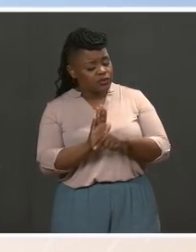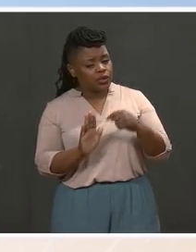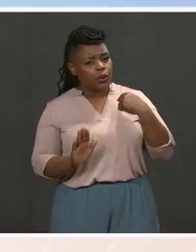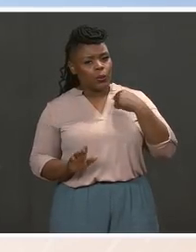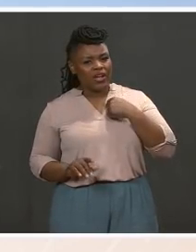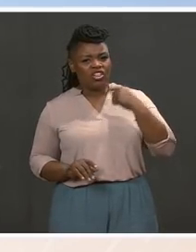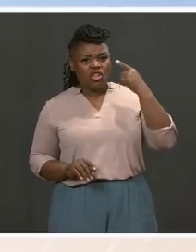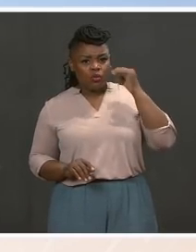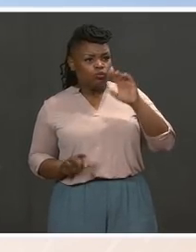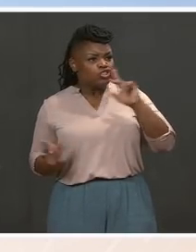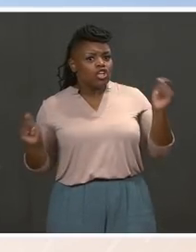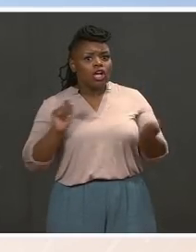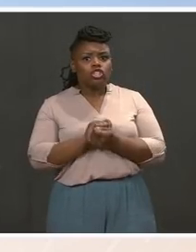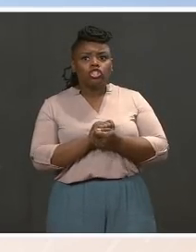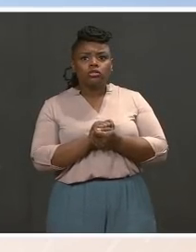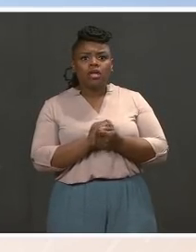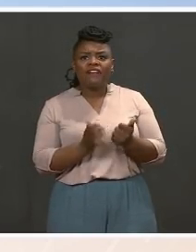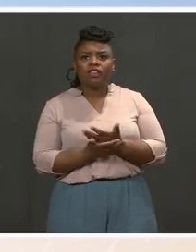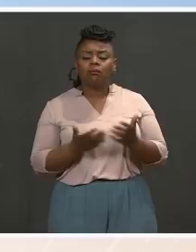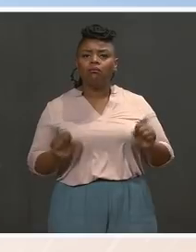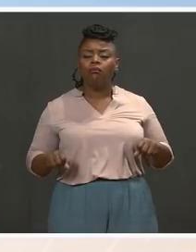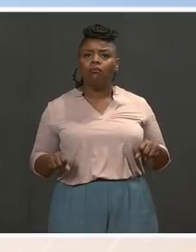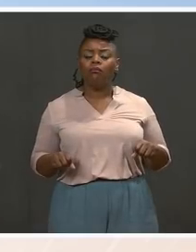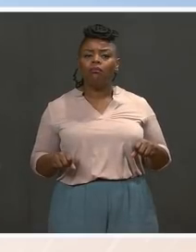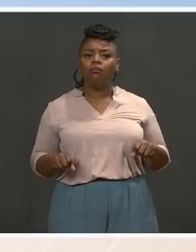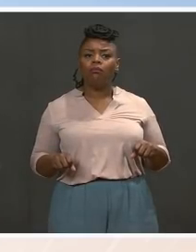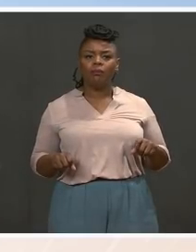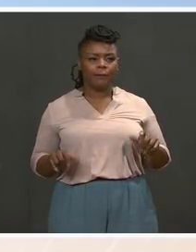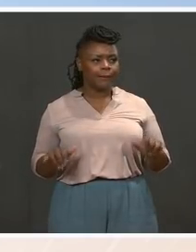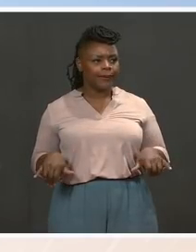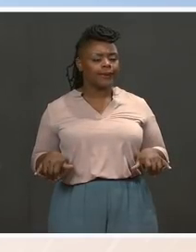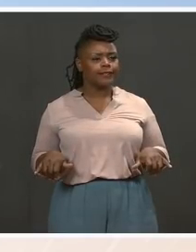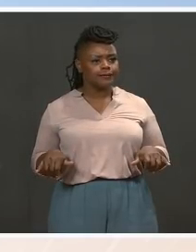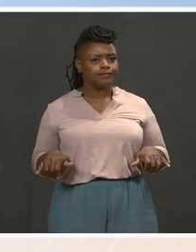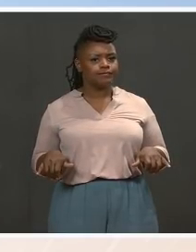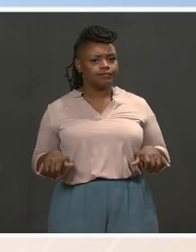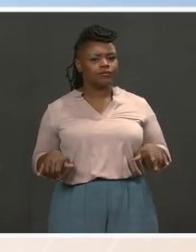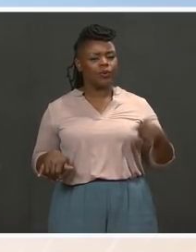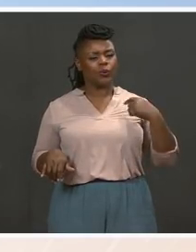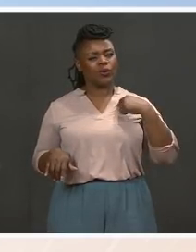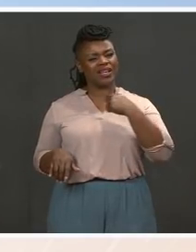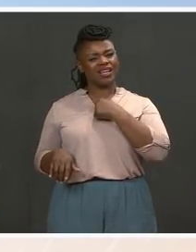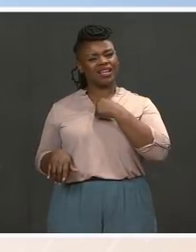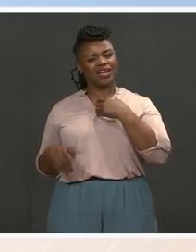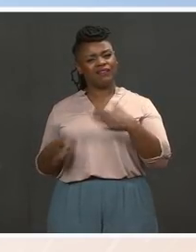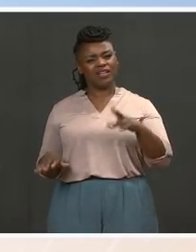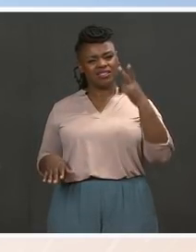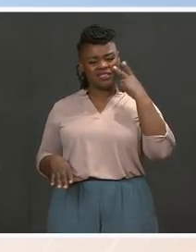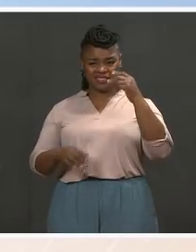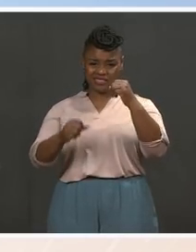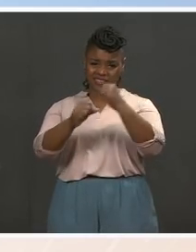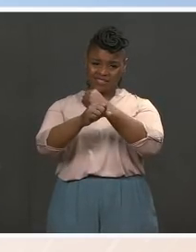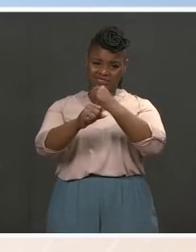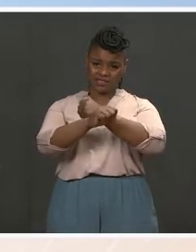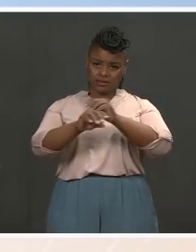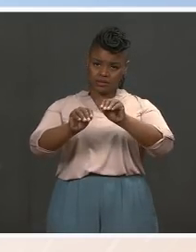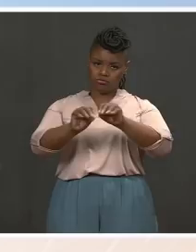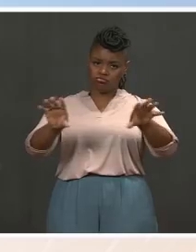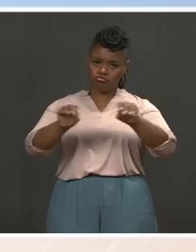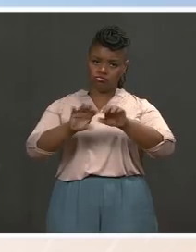of Congress. We have seen data and statistics still across the country still broadly support